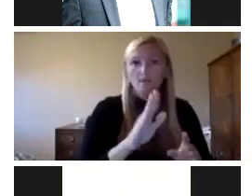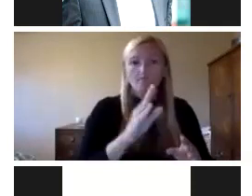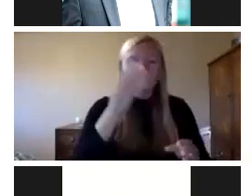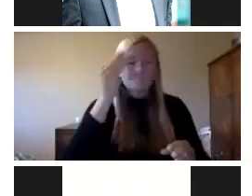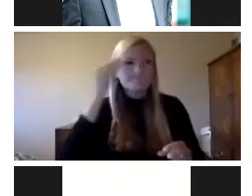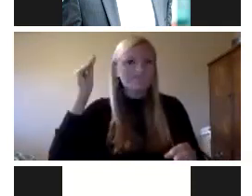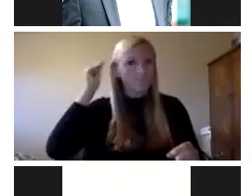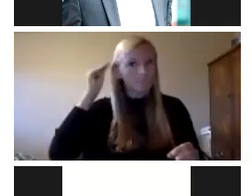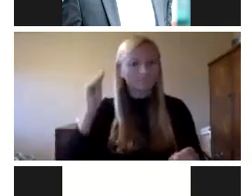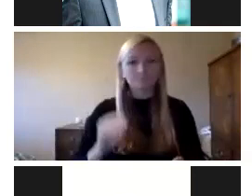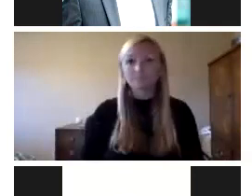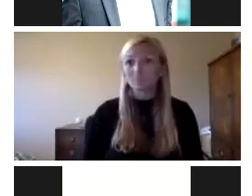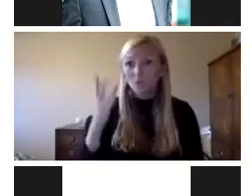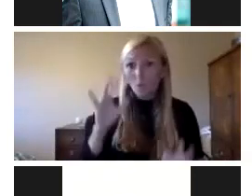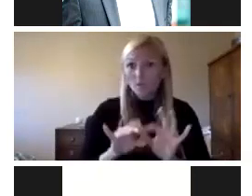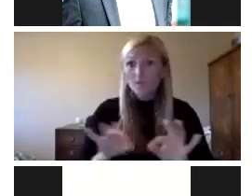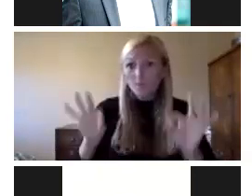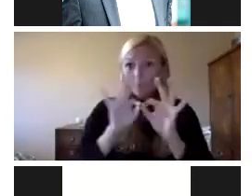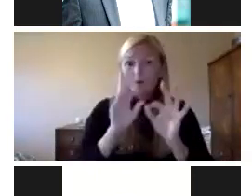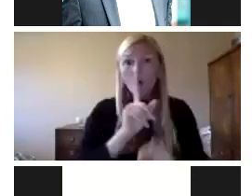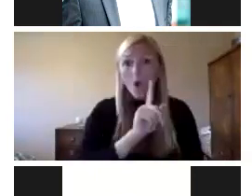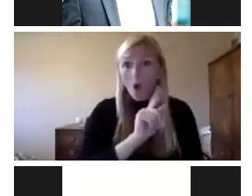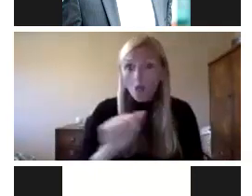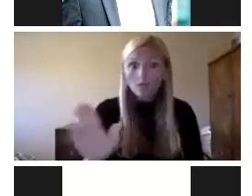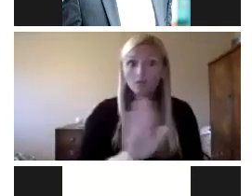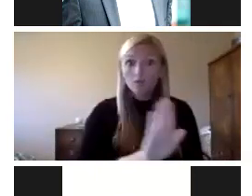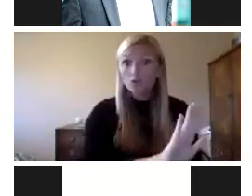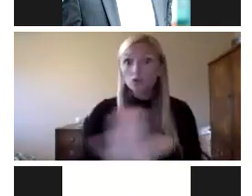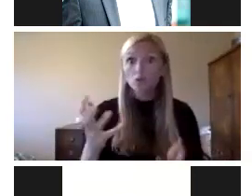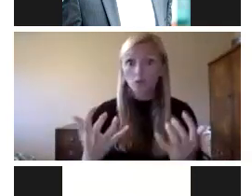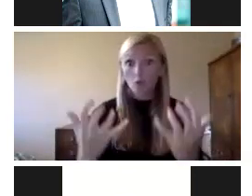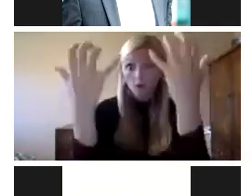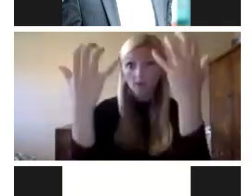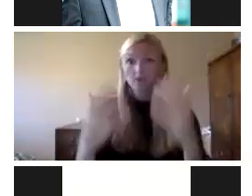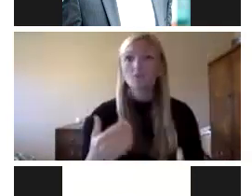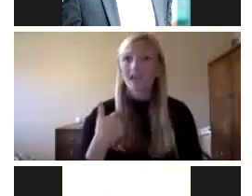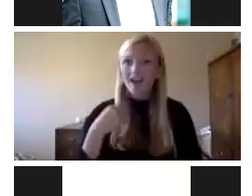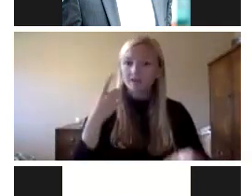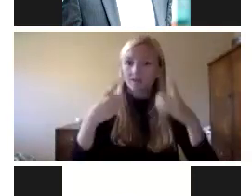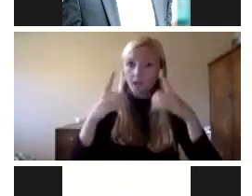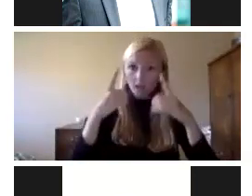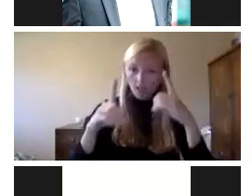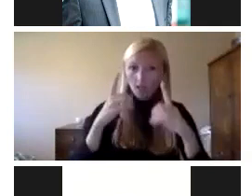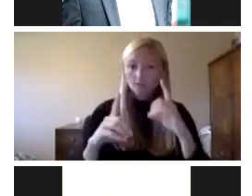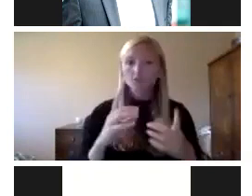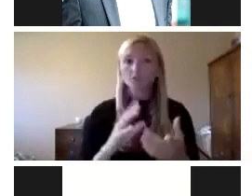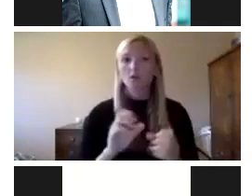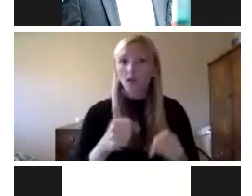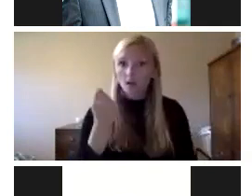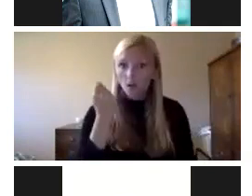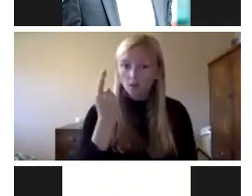thinking, and this is why it's important with all of you on here, is really important that we have dialogue collectively to understand